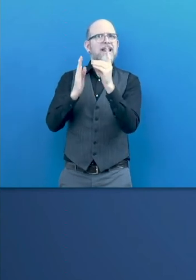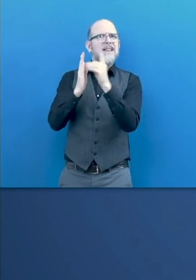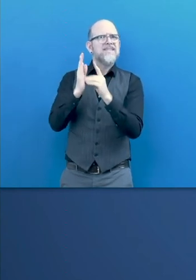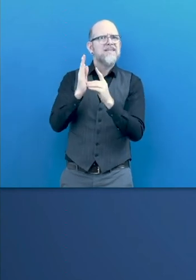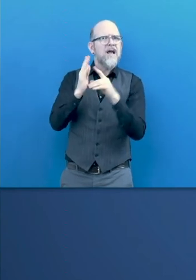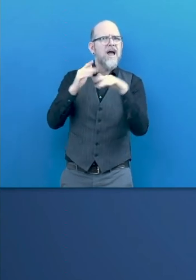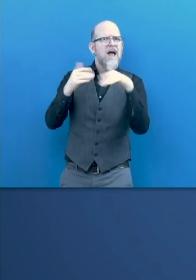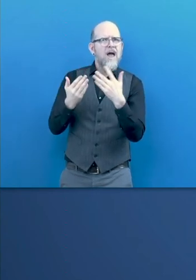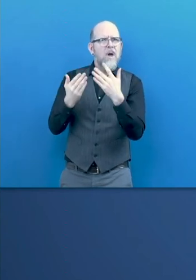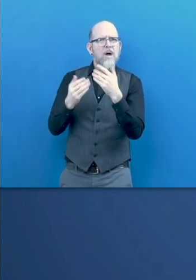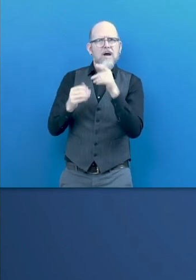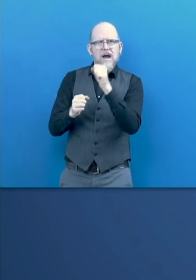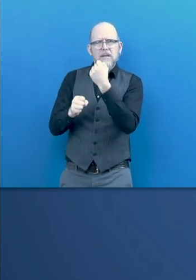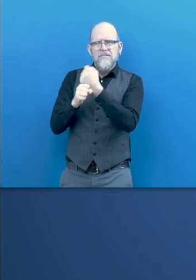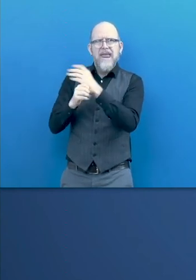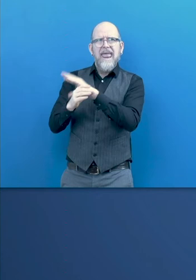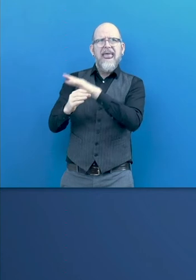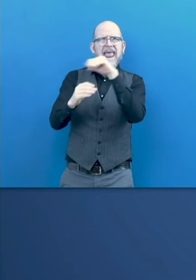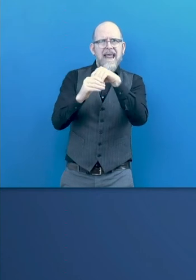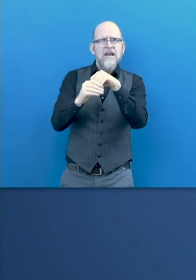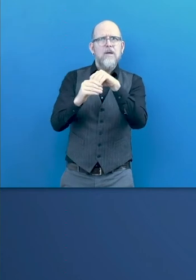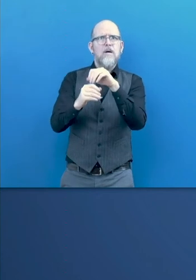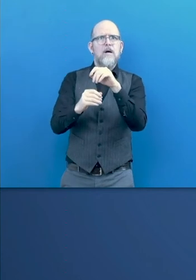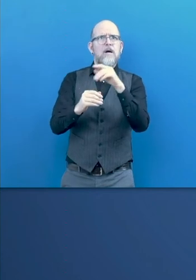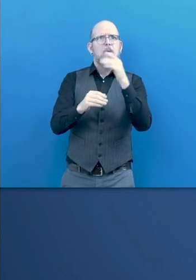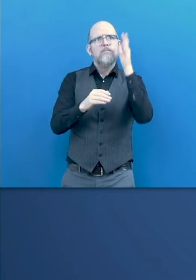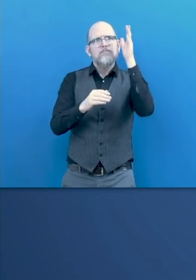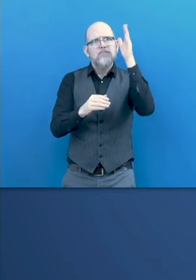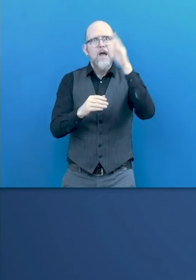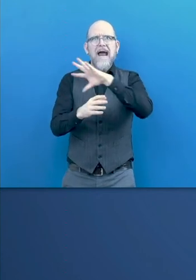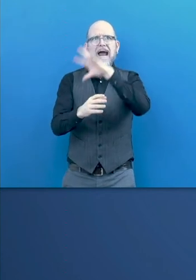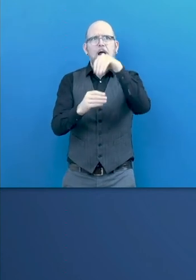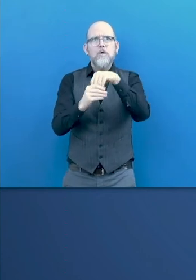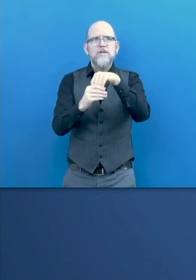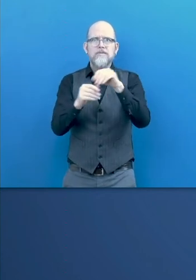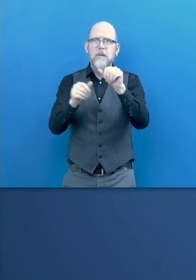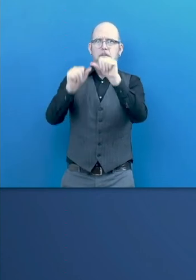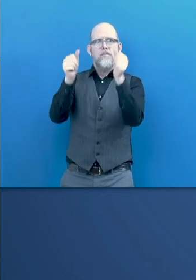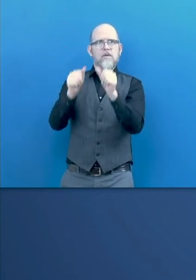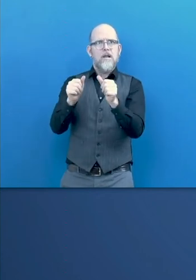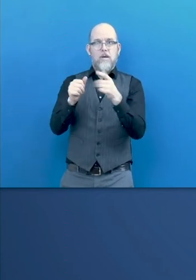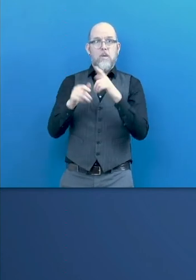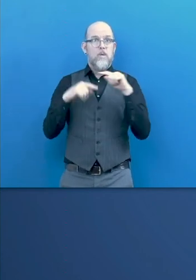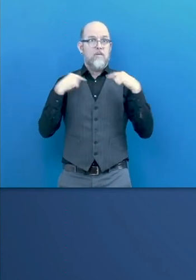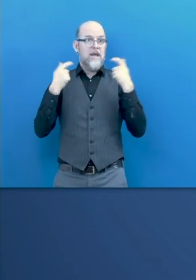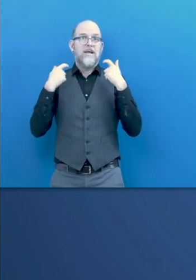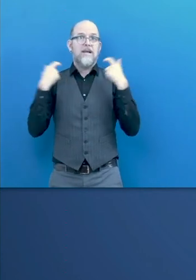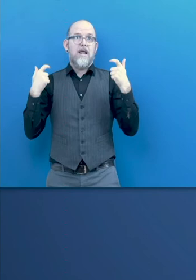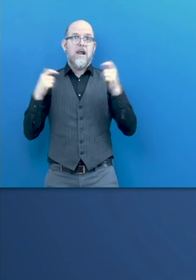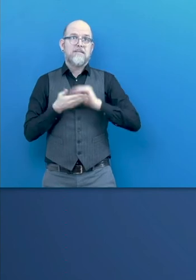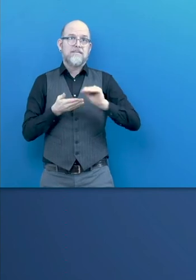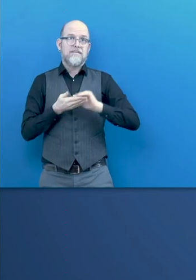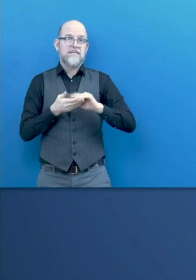a future of work in a more disability inclusive fashion. Indeed, as our director general put it, a